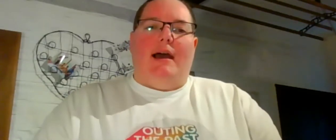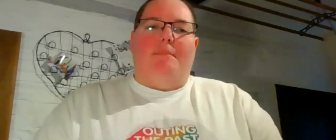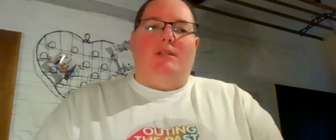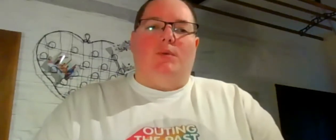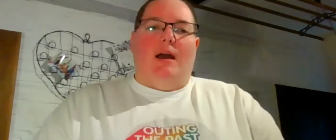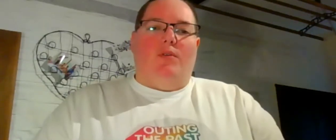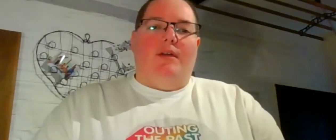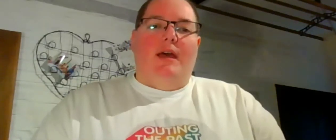and mental health.